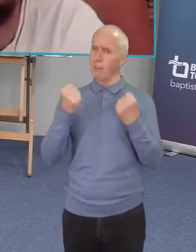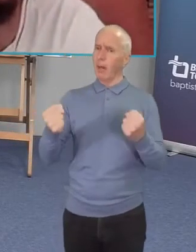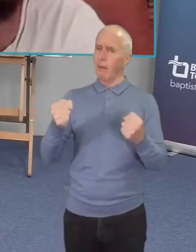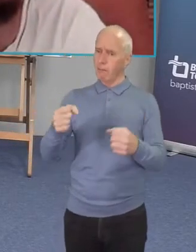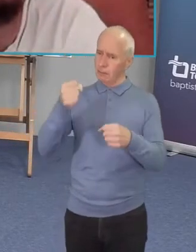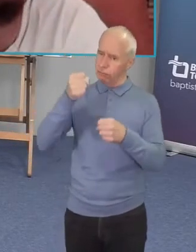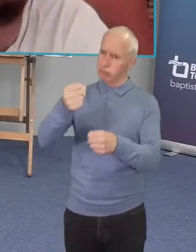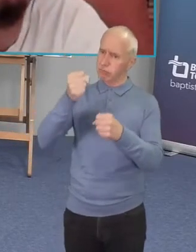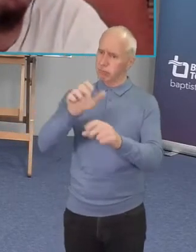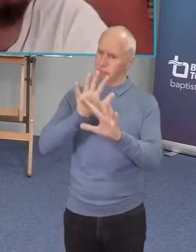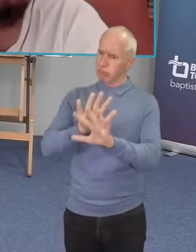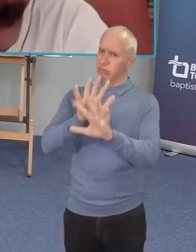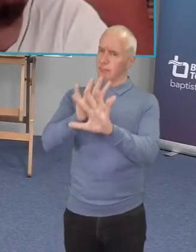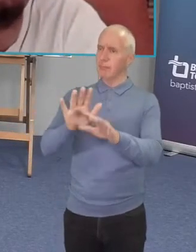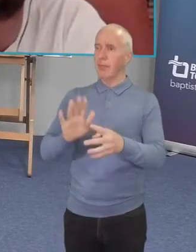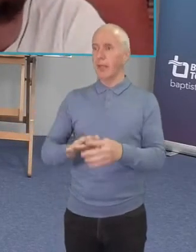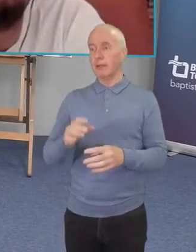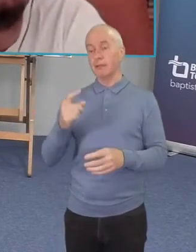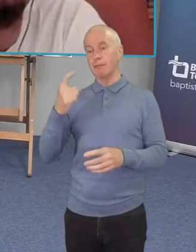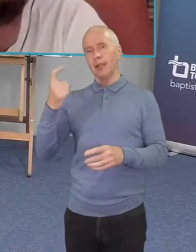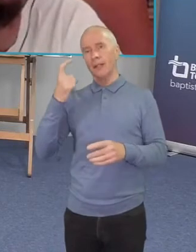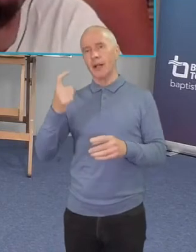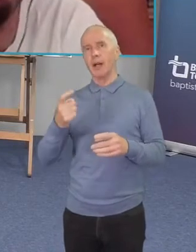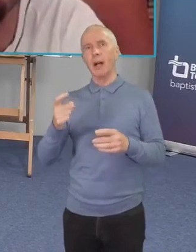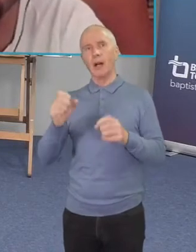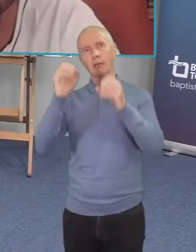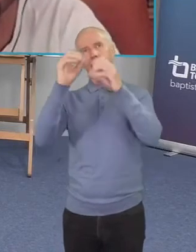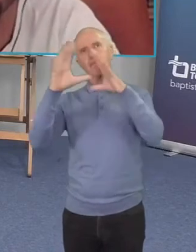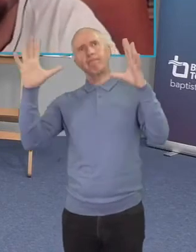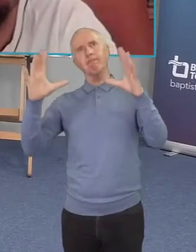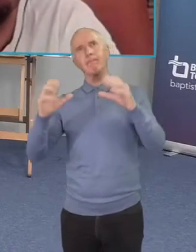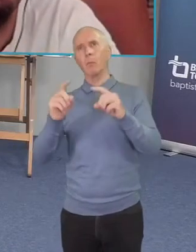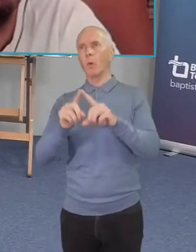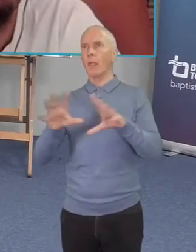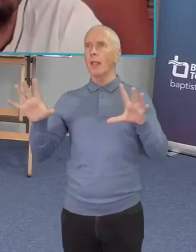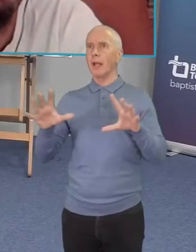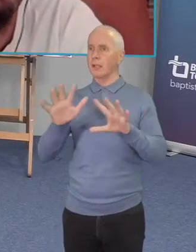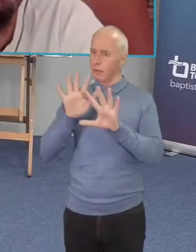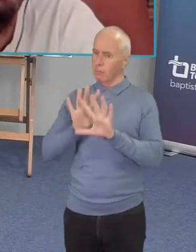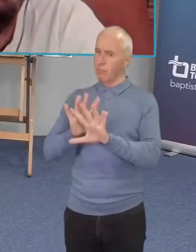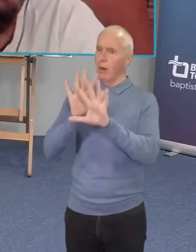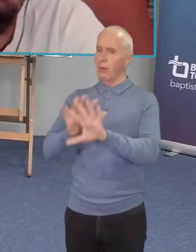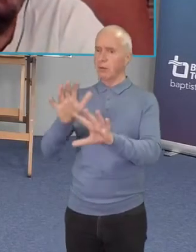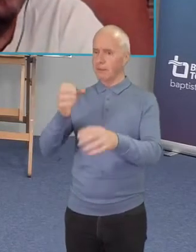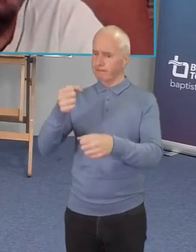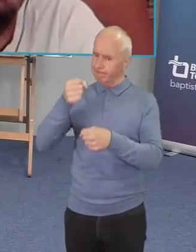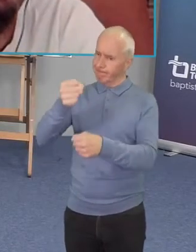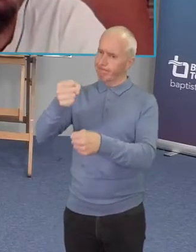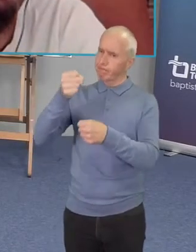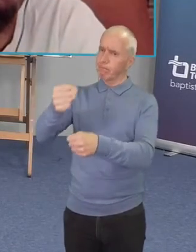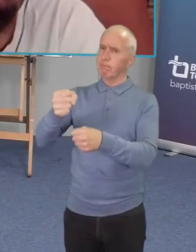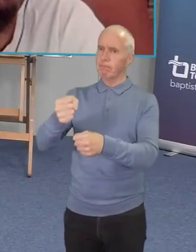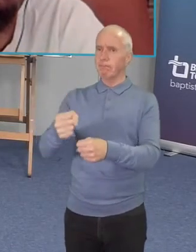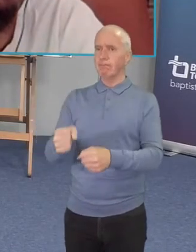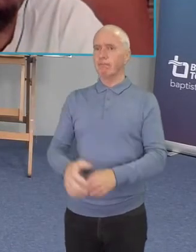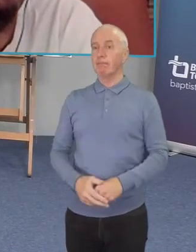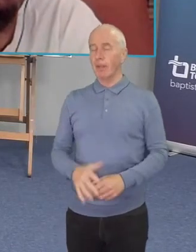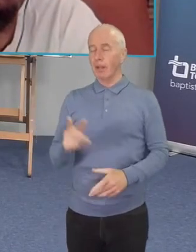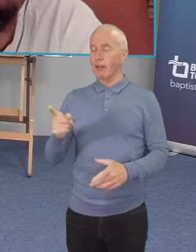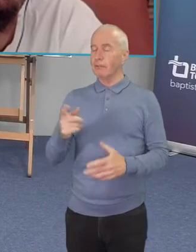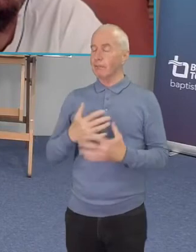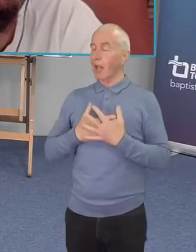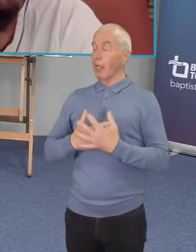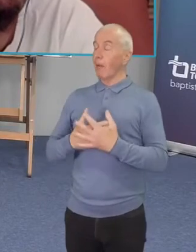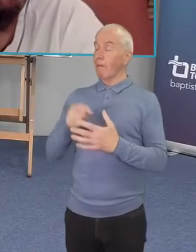what it looks like to protest or protestify i absolutely love that example